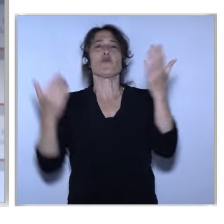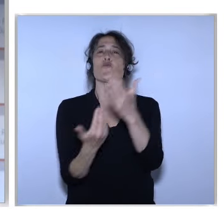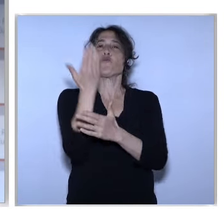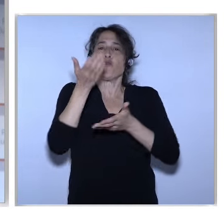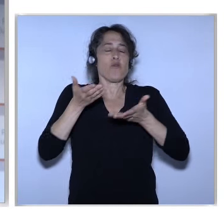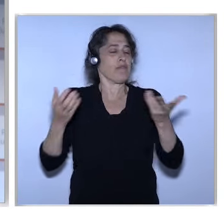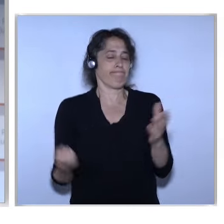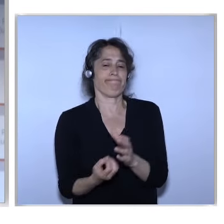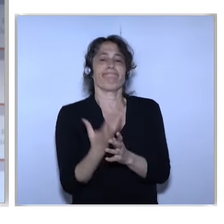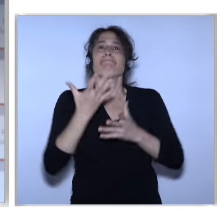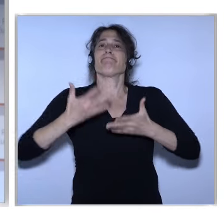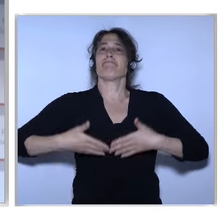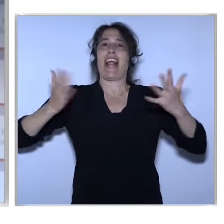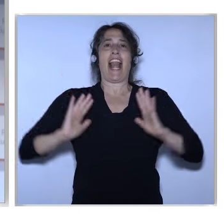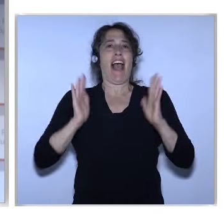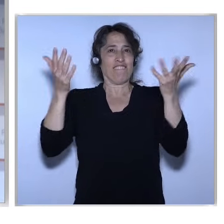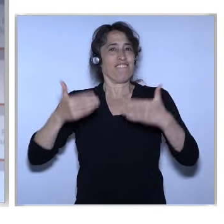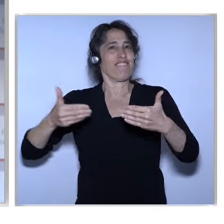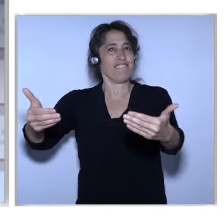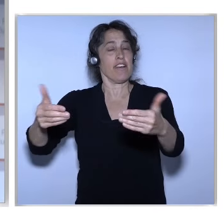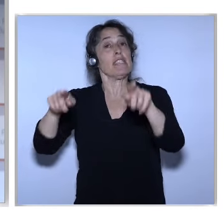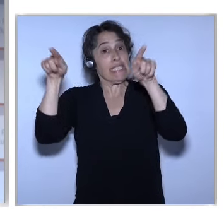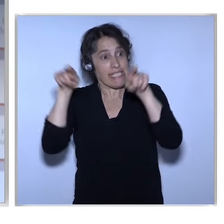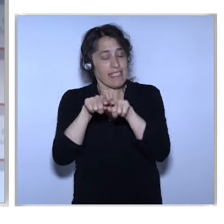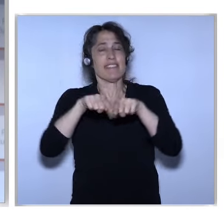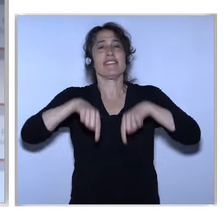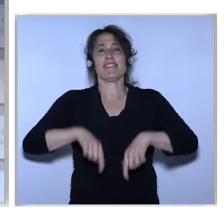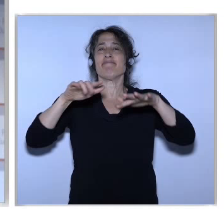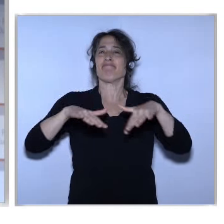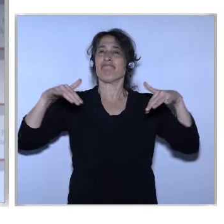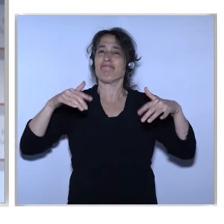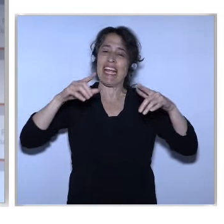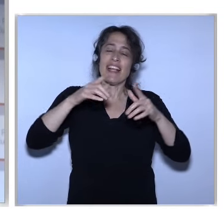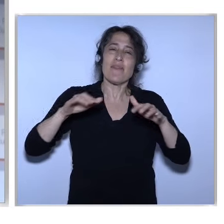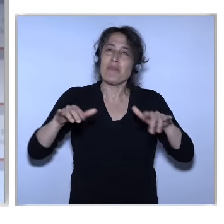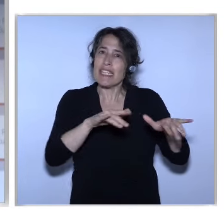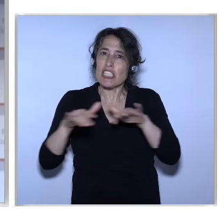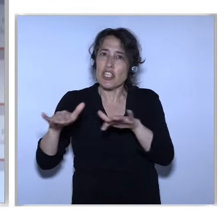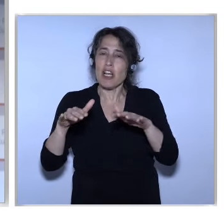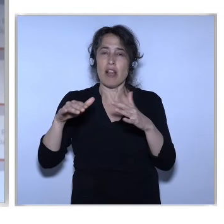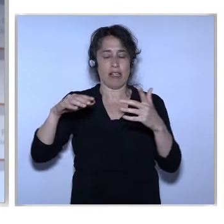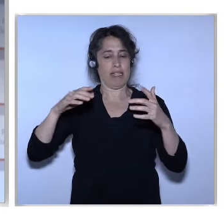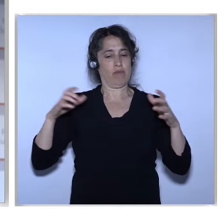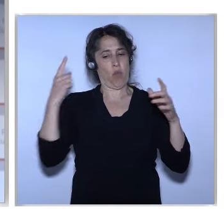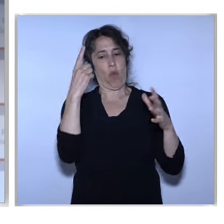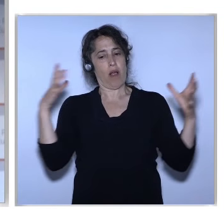Based on stable foundation The publication of the digital single market strategy